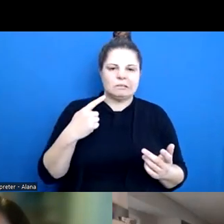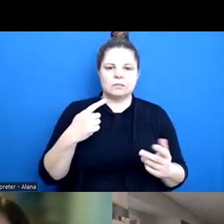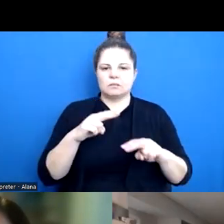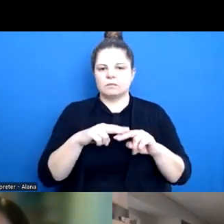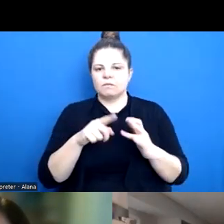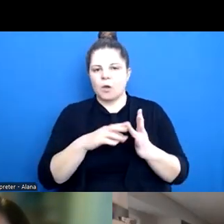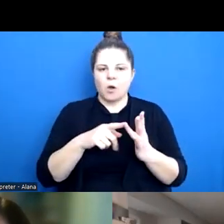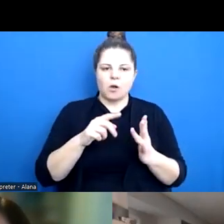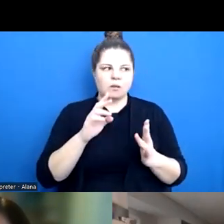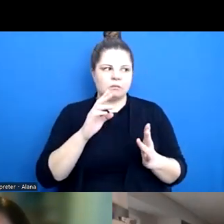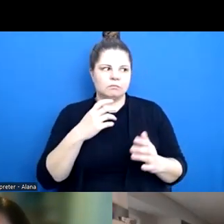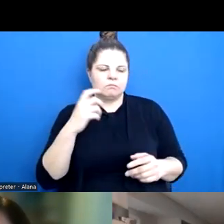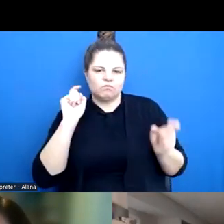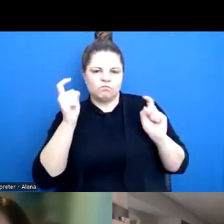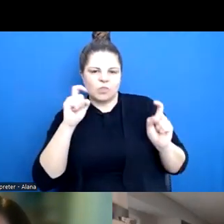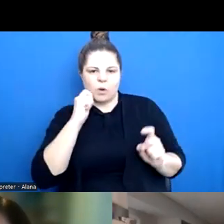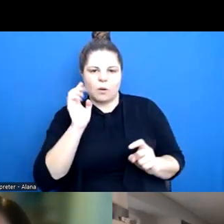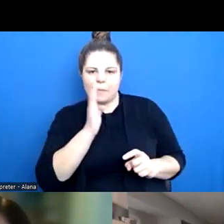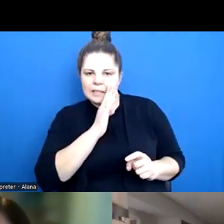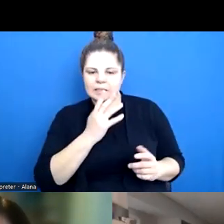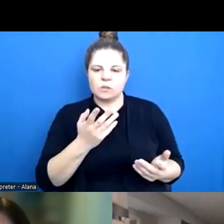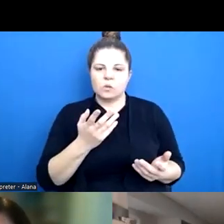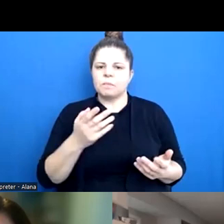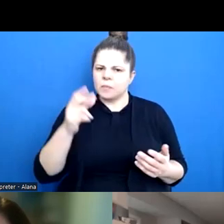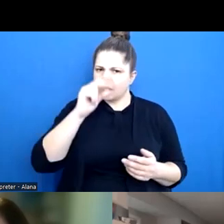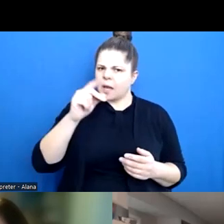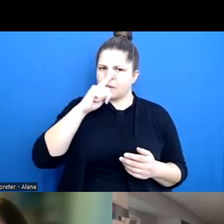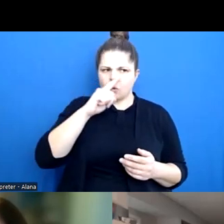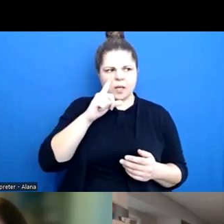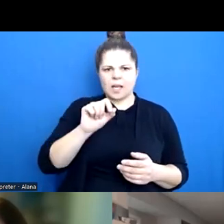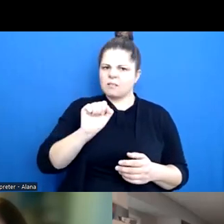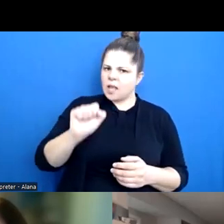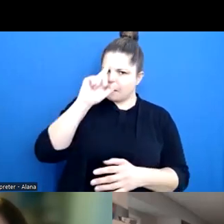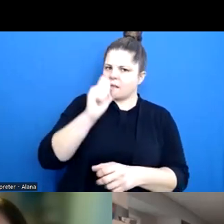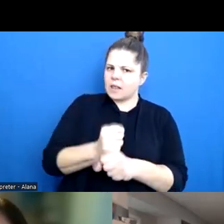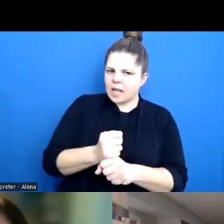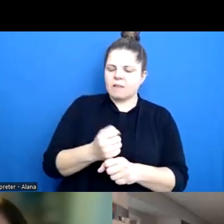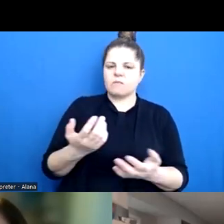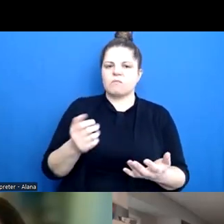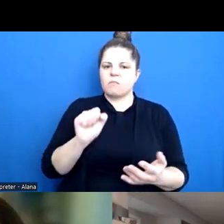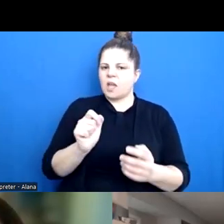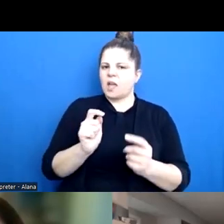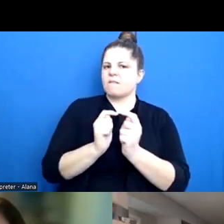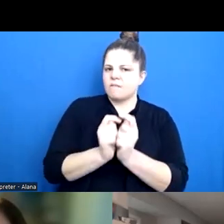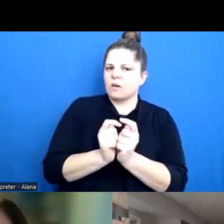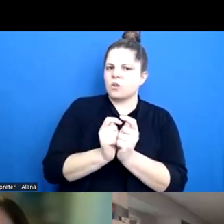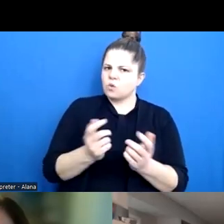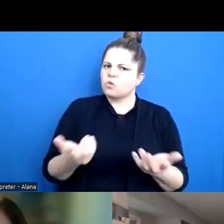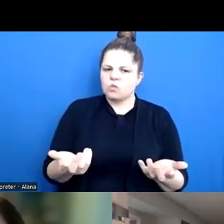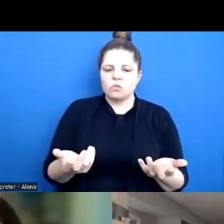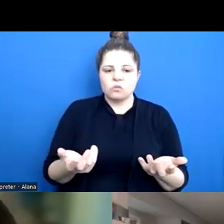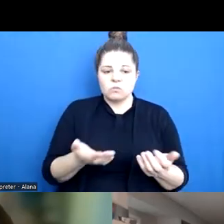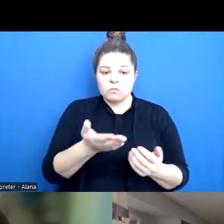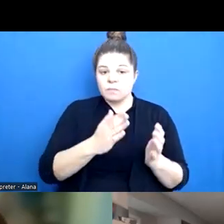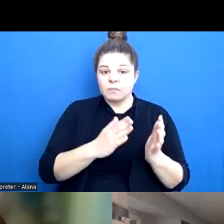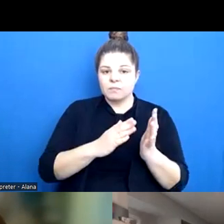you know, young people are equipped to have their own values and beliefs held true to them. Melissa, should we go to you? Sure.